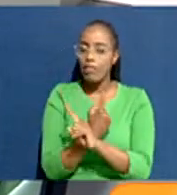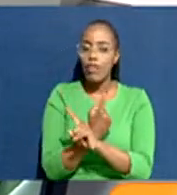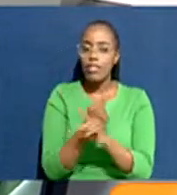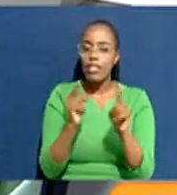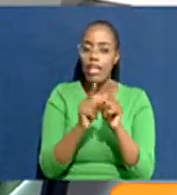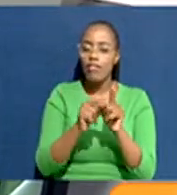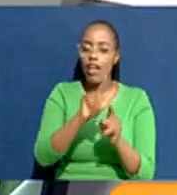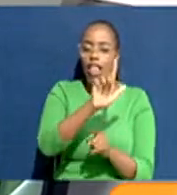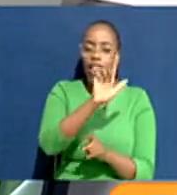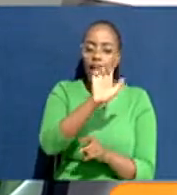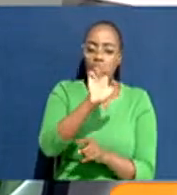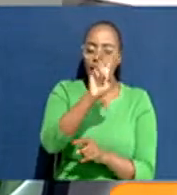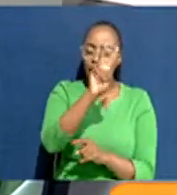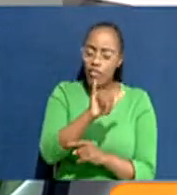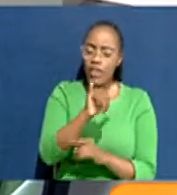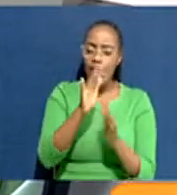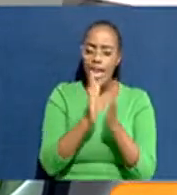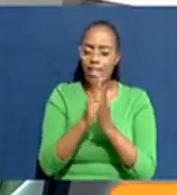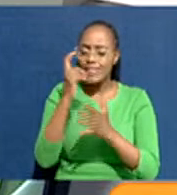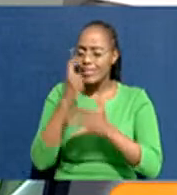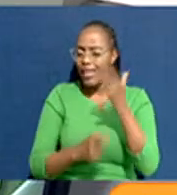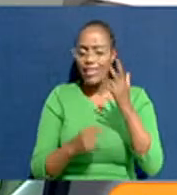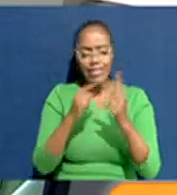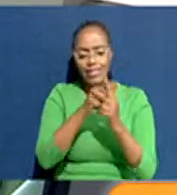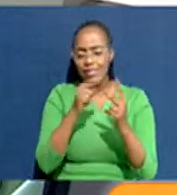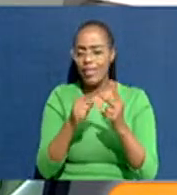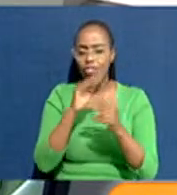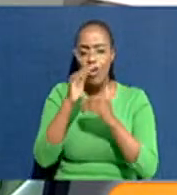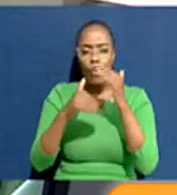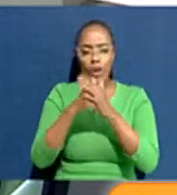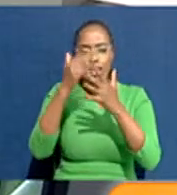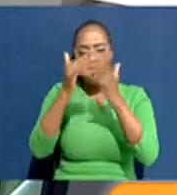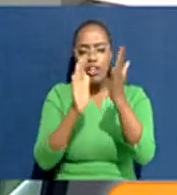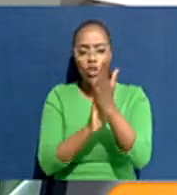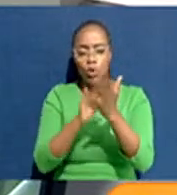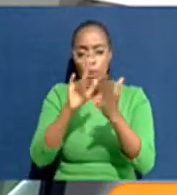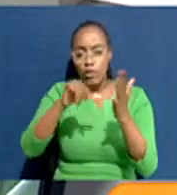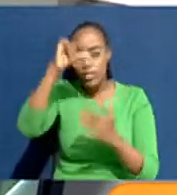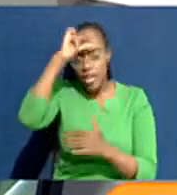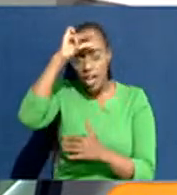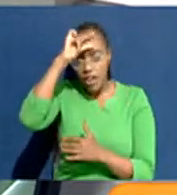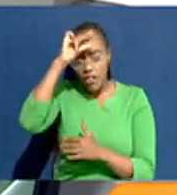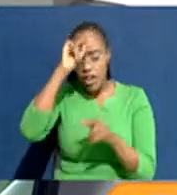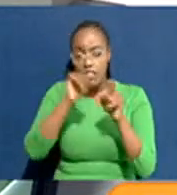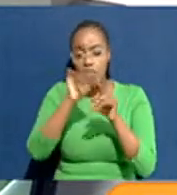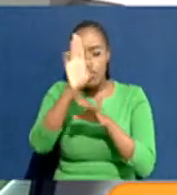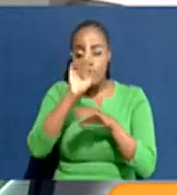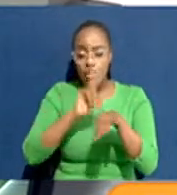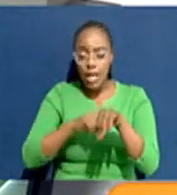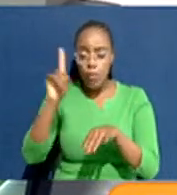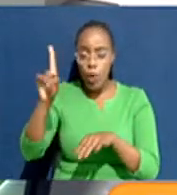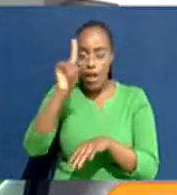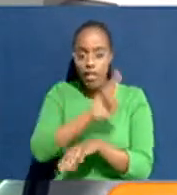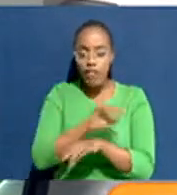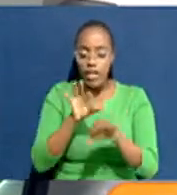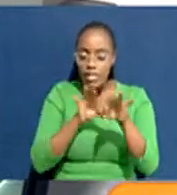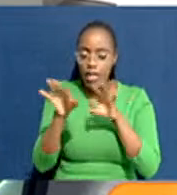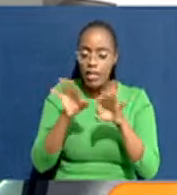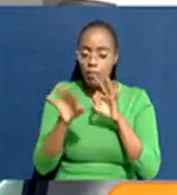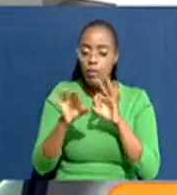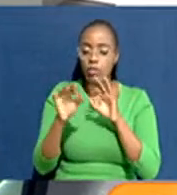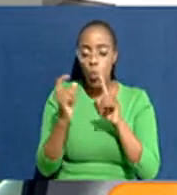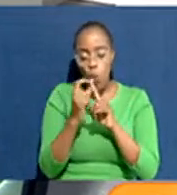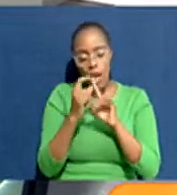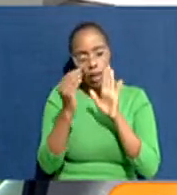Levy. And what taxes. Levy, taxes. So all of these things. I would recommend that government actually spends just a day defining these terms.